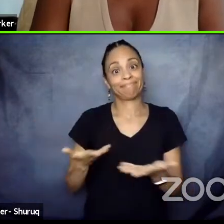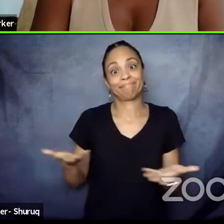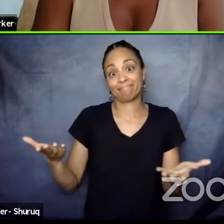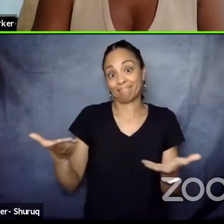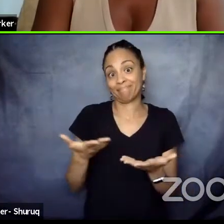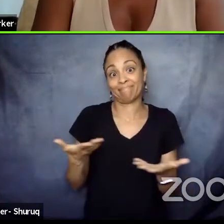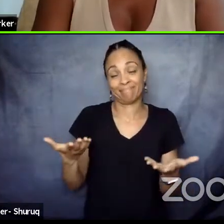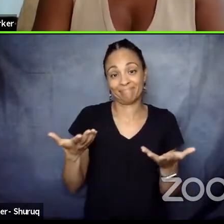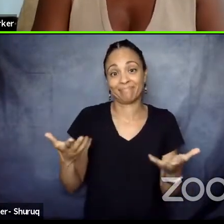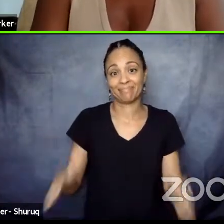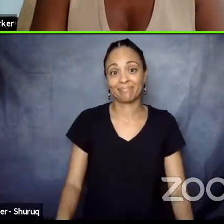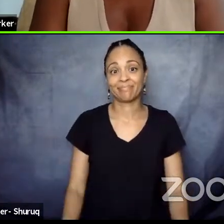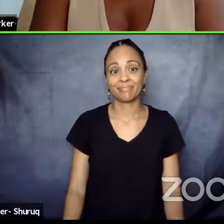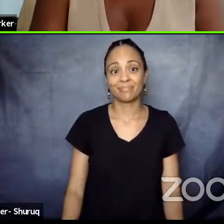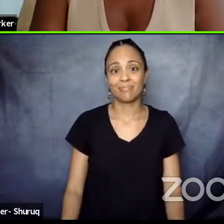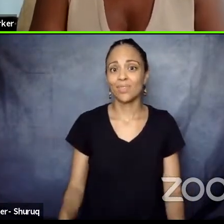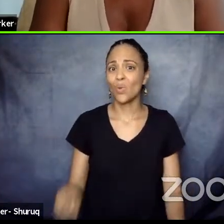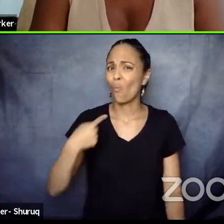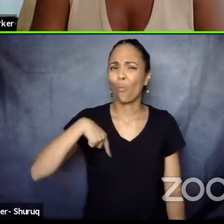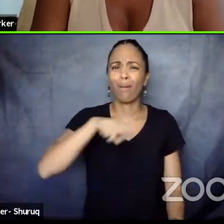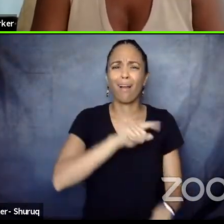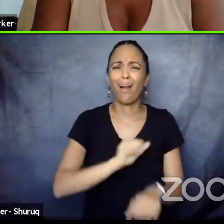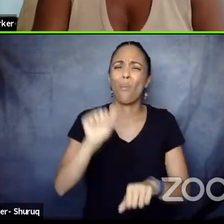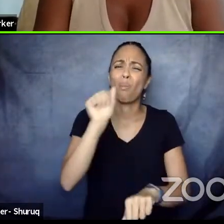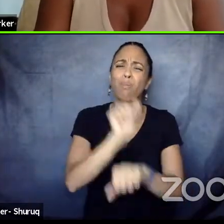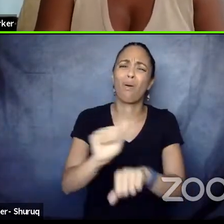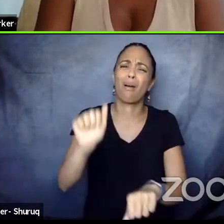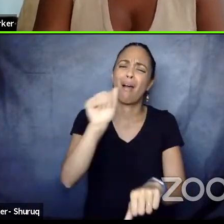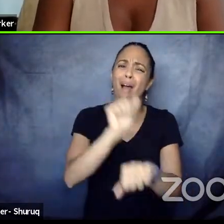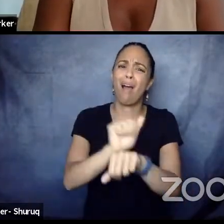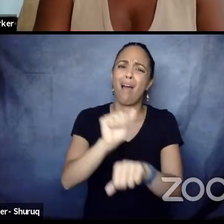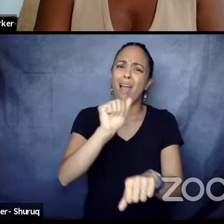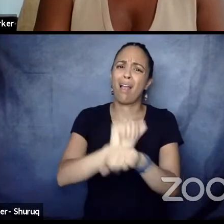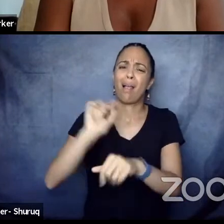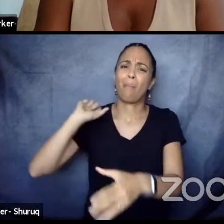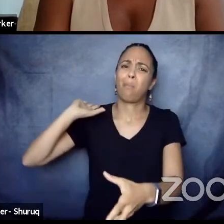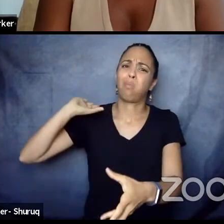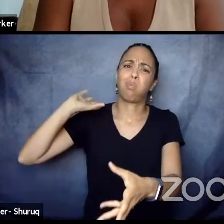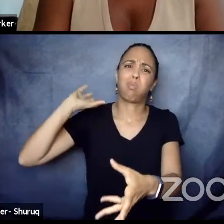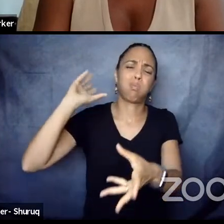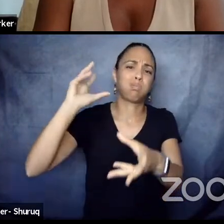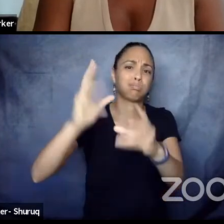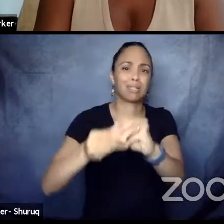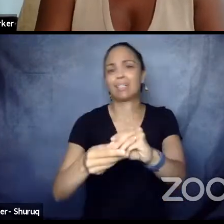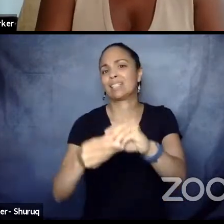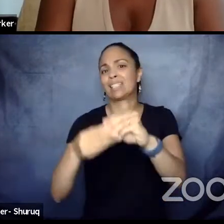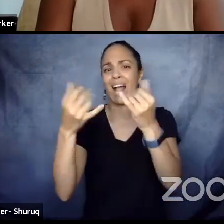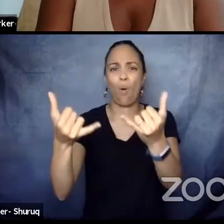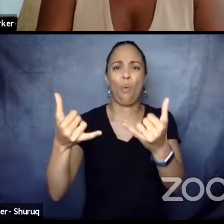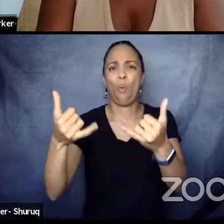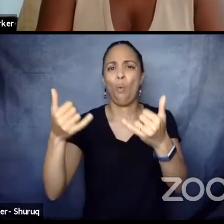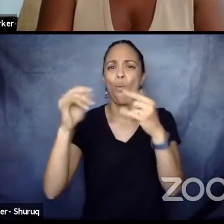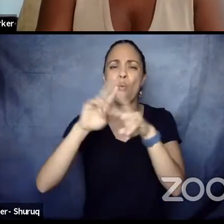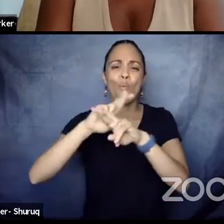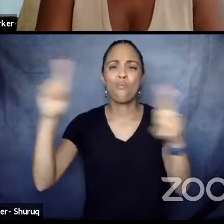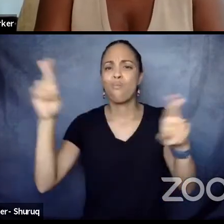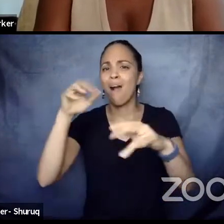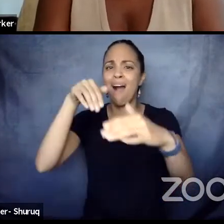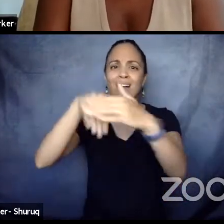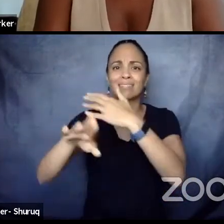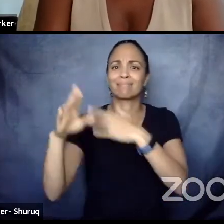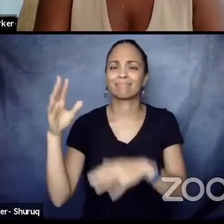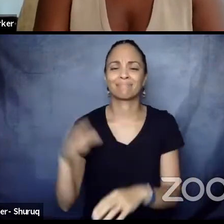Been doing the work, have done the work. We are here, continuing to do the work. Oh my gosh.